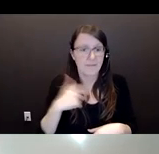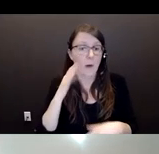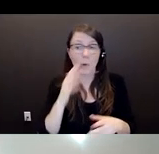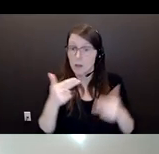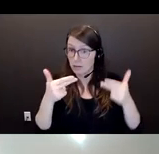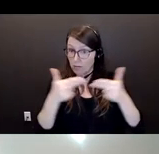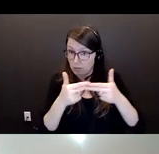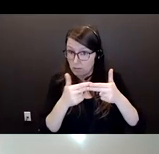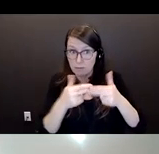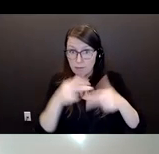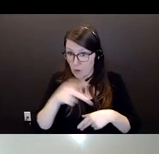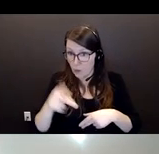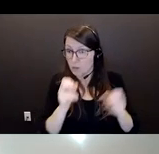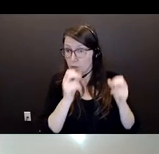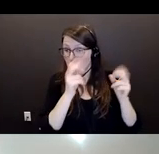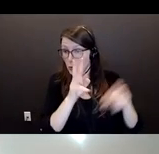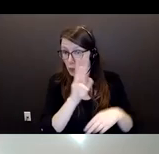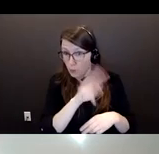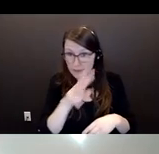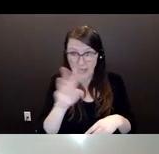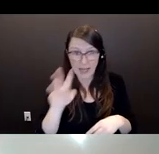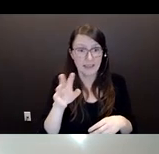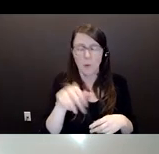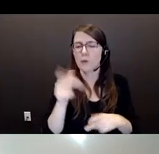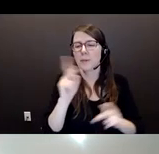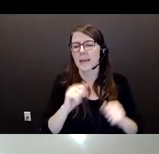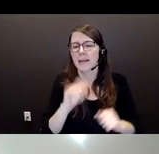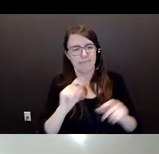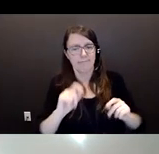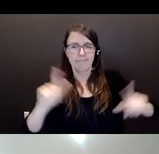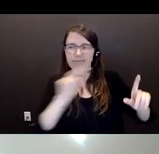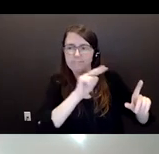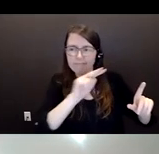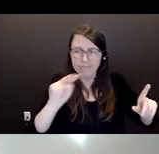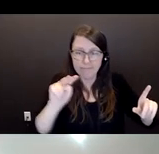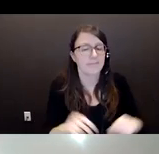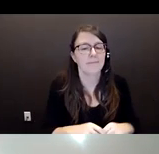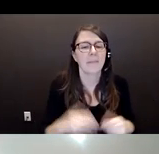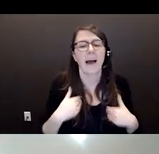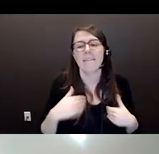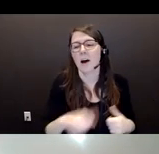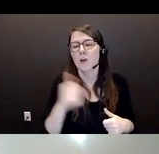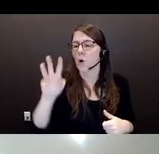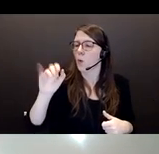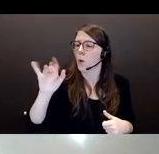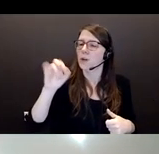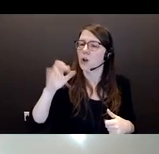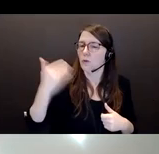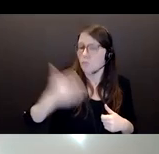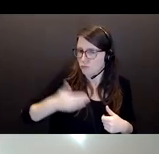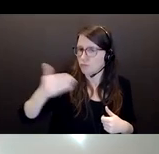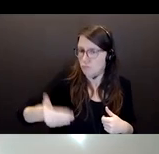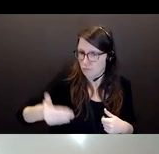see it. We do have other webinars coming up as Laura has been going through. Our last